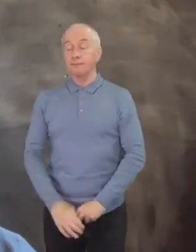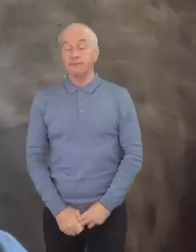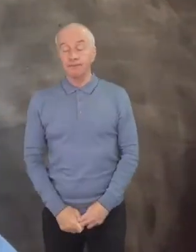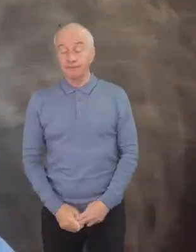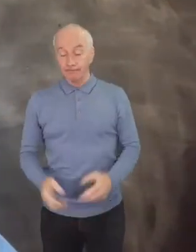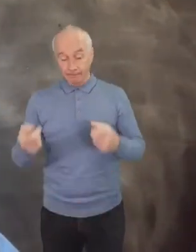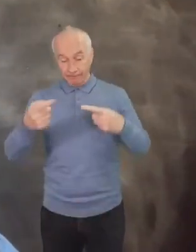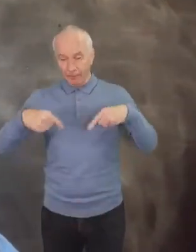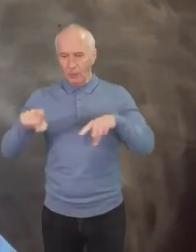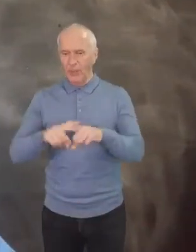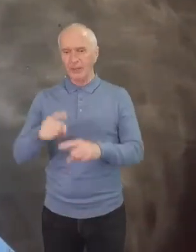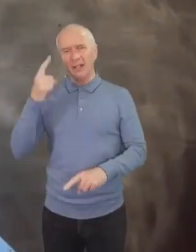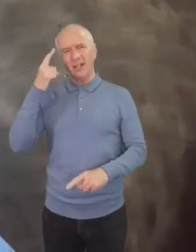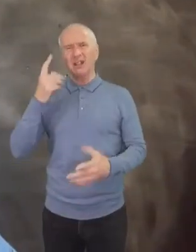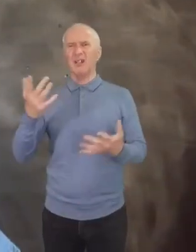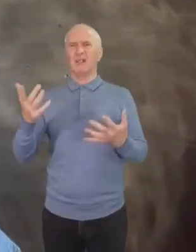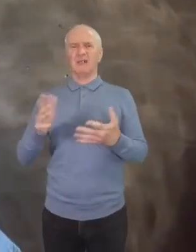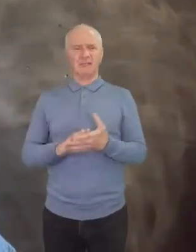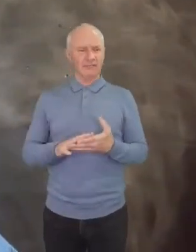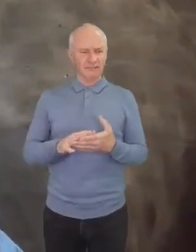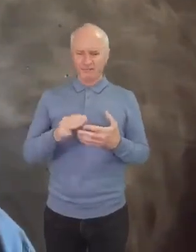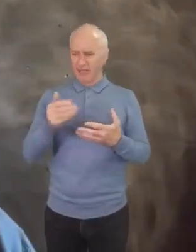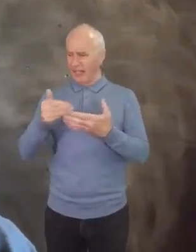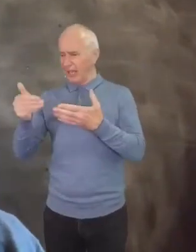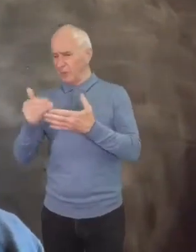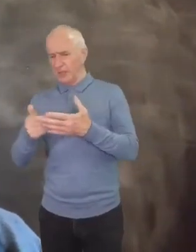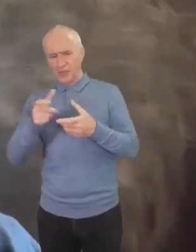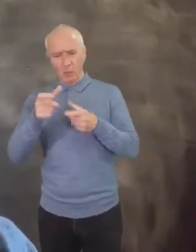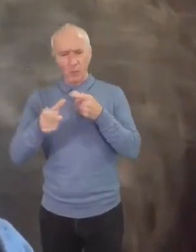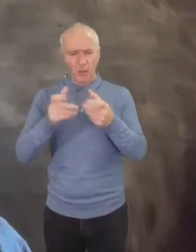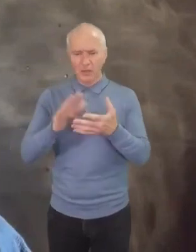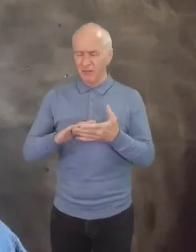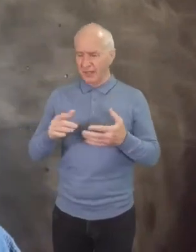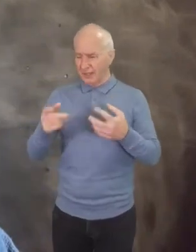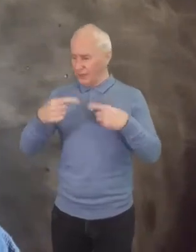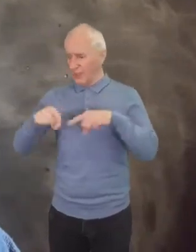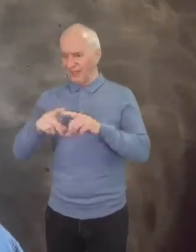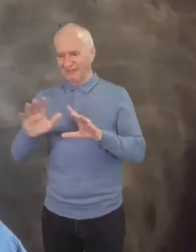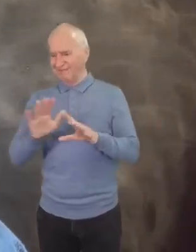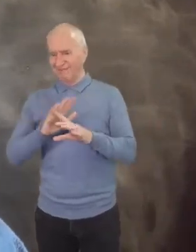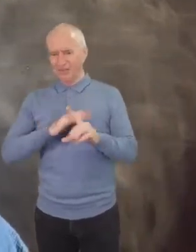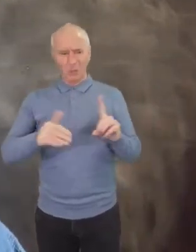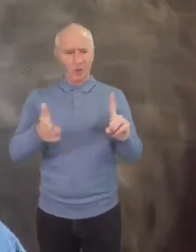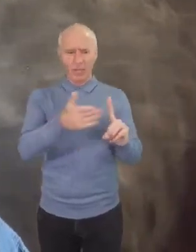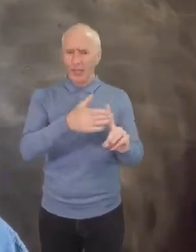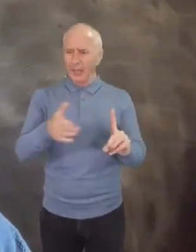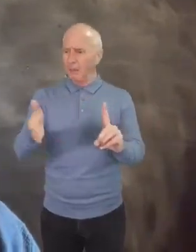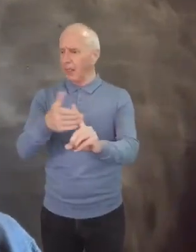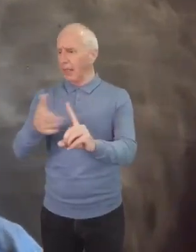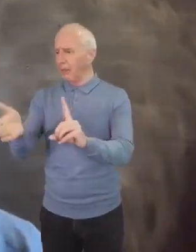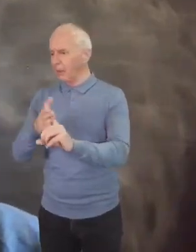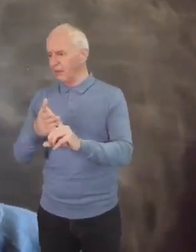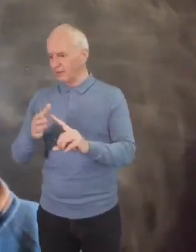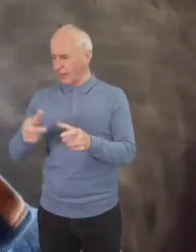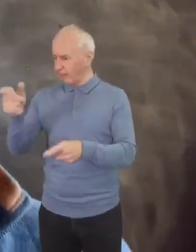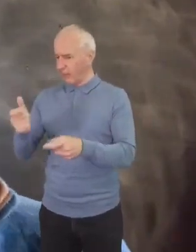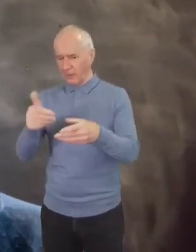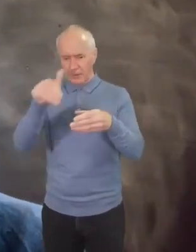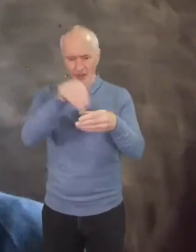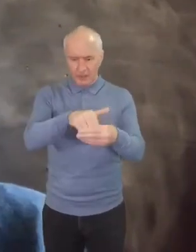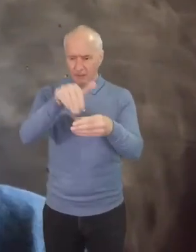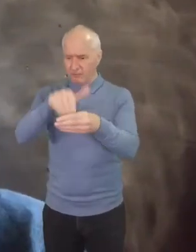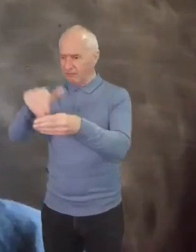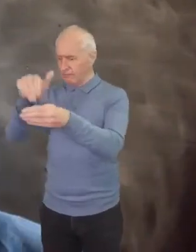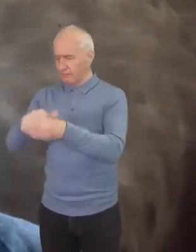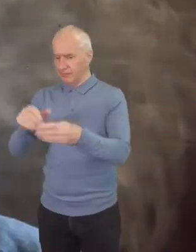of this a bit unnecessary and confusing, because we don't want to label people and don't want to box people in, but you know, we're all one in Christ,